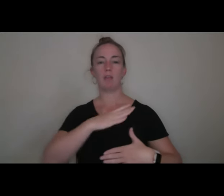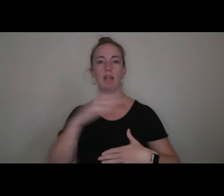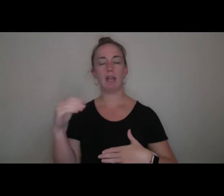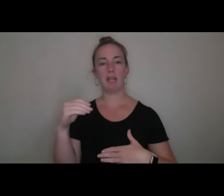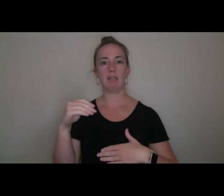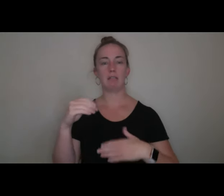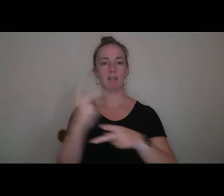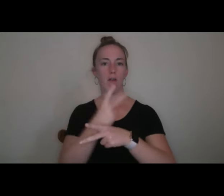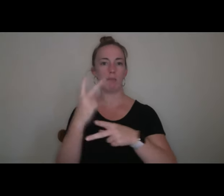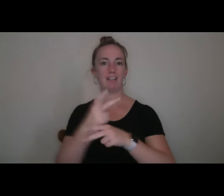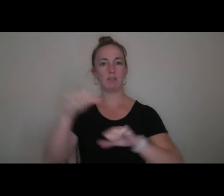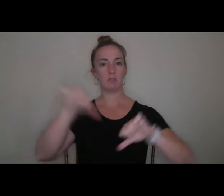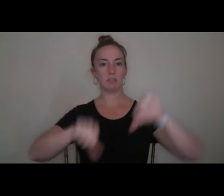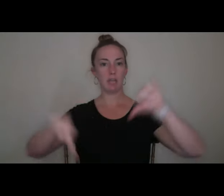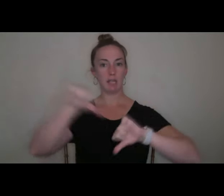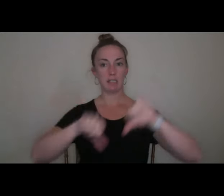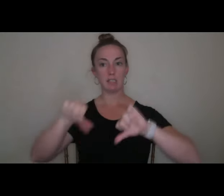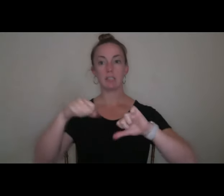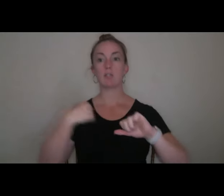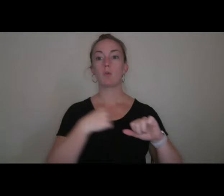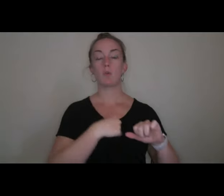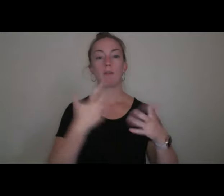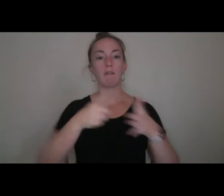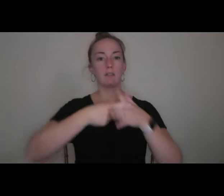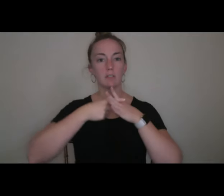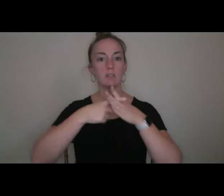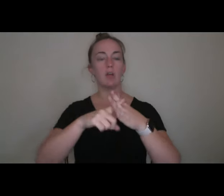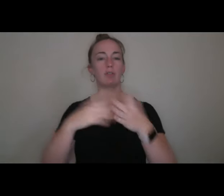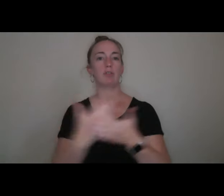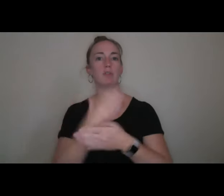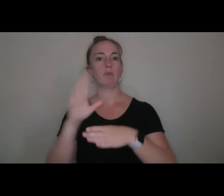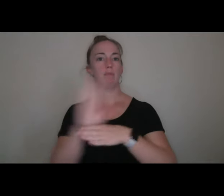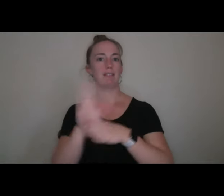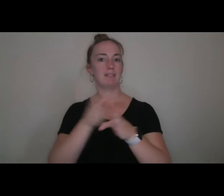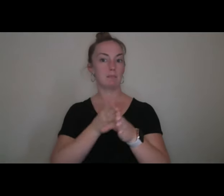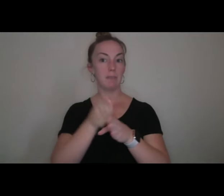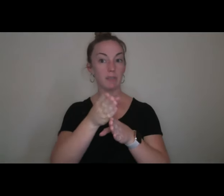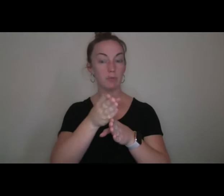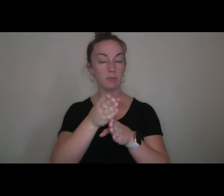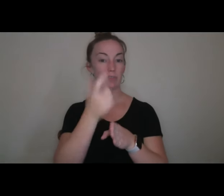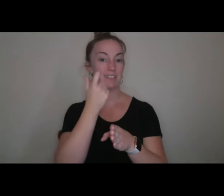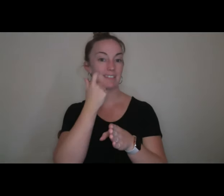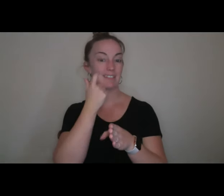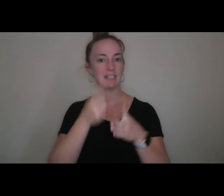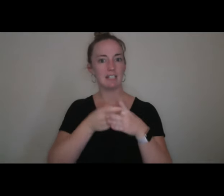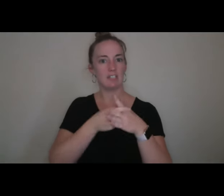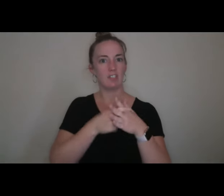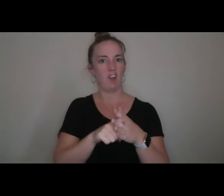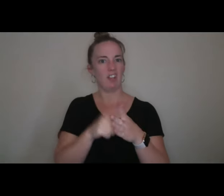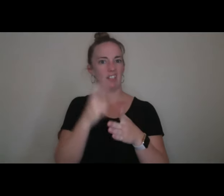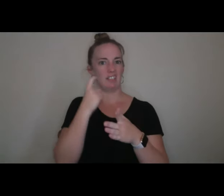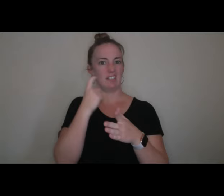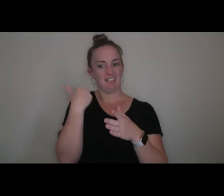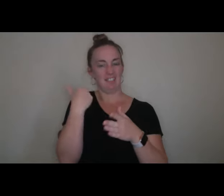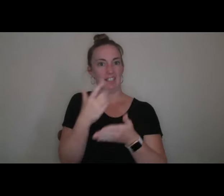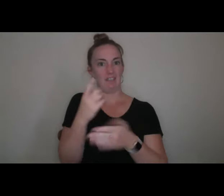We launched a new business major that started actually just this fall